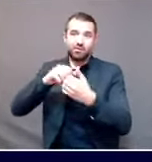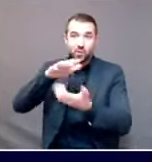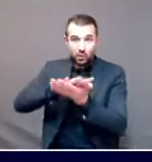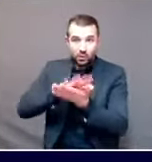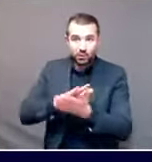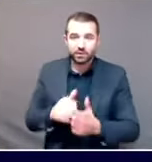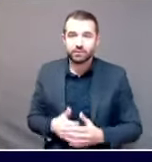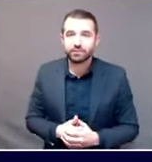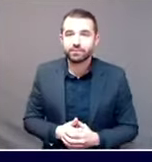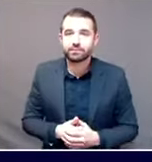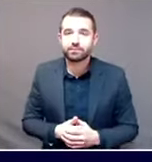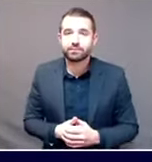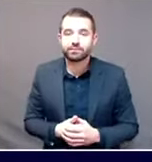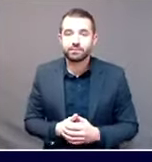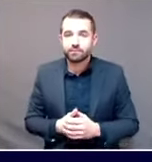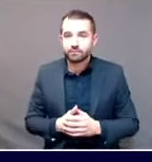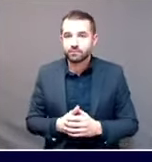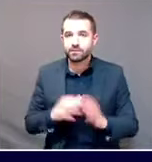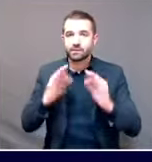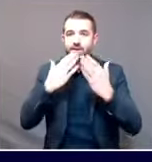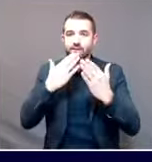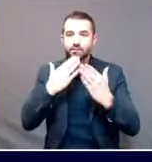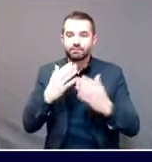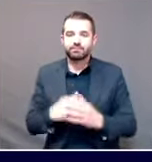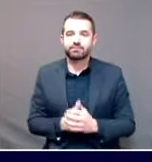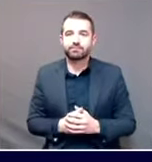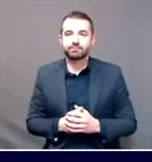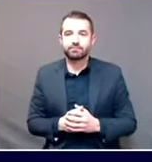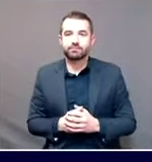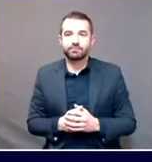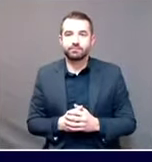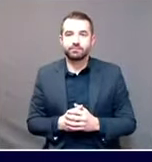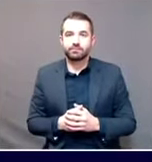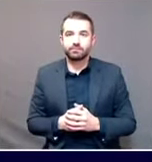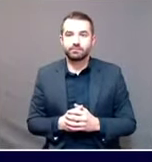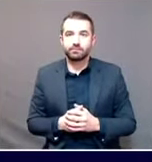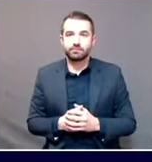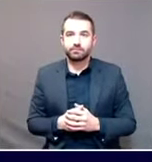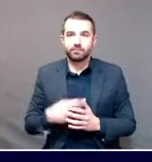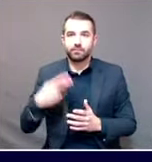today. Thank you both. We appreciate it. Thanks, John. We're going to turn to Patrick Whittle next.